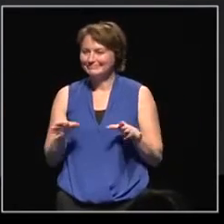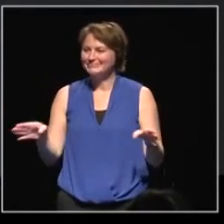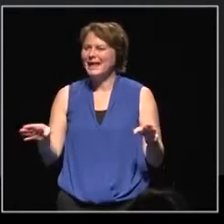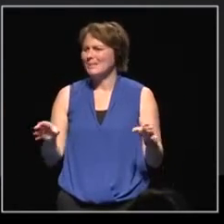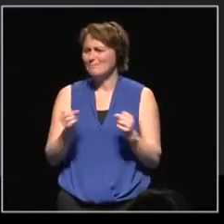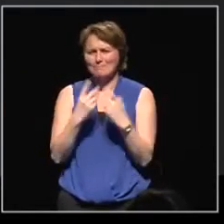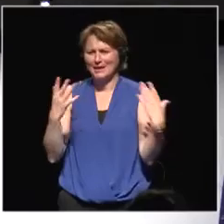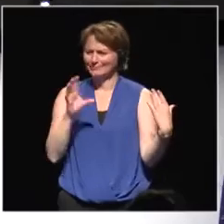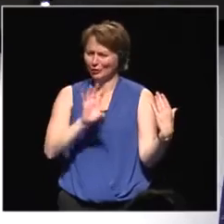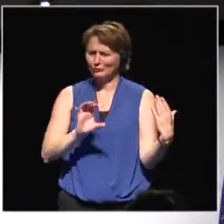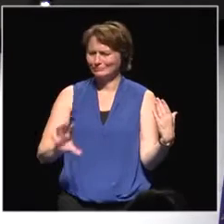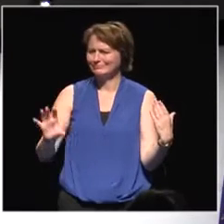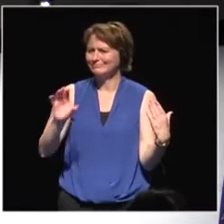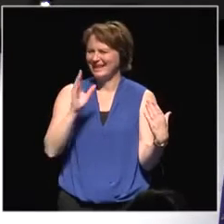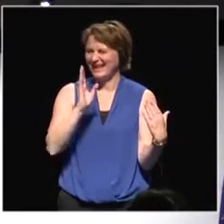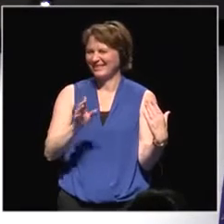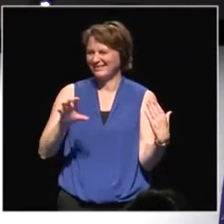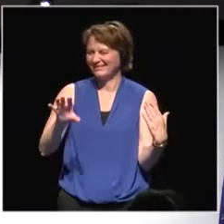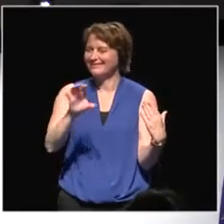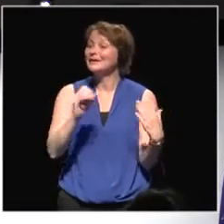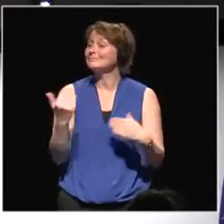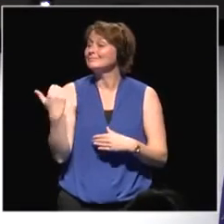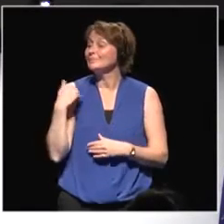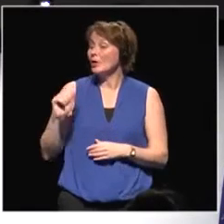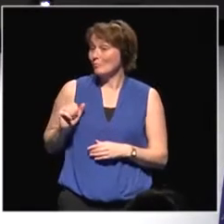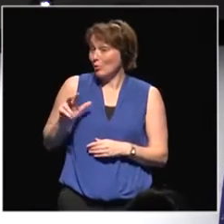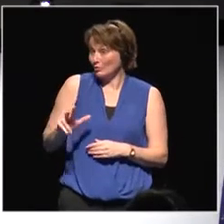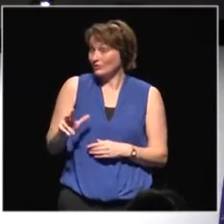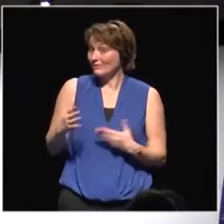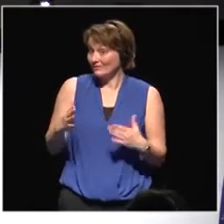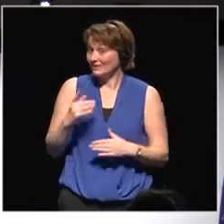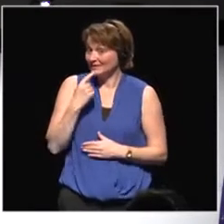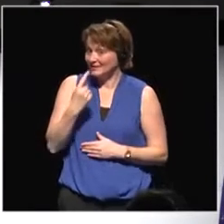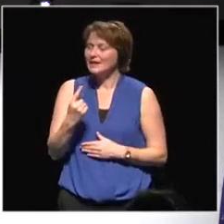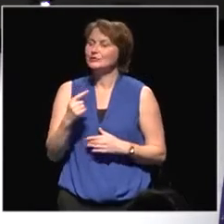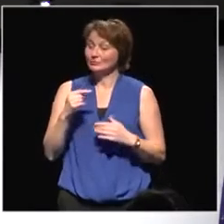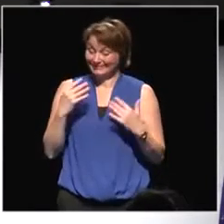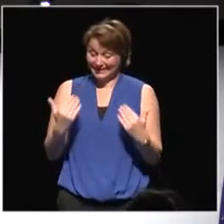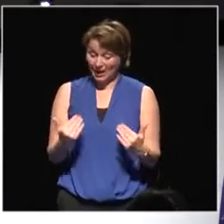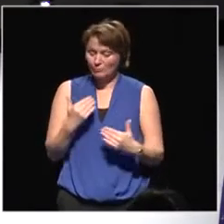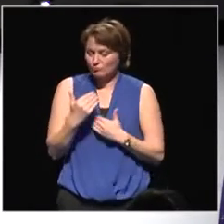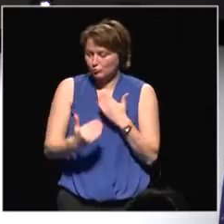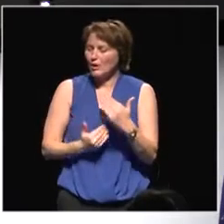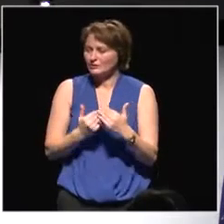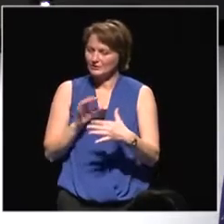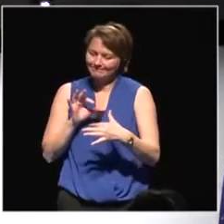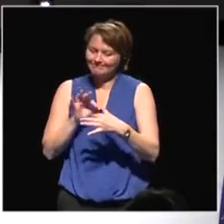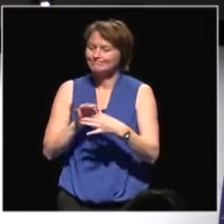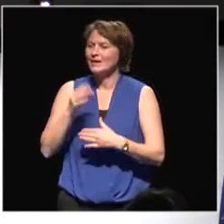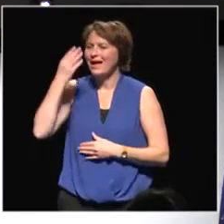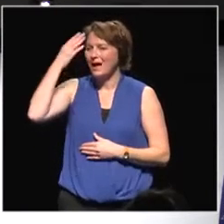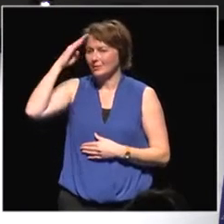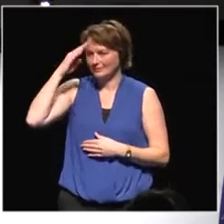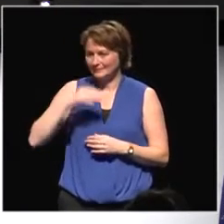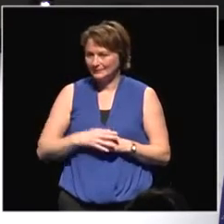in between. Most recently, we've had Portugal, as I mentioned, and we're in the middle of a process with Ireland. The